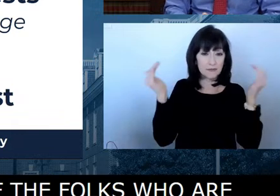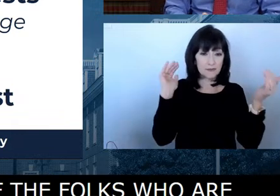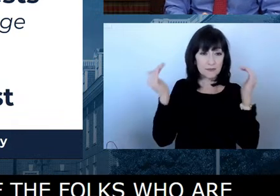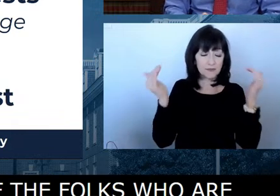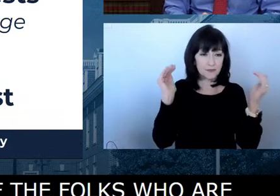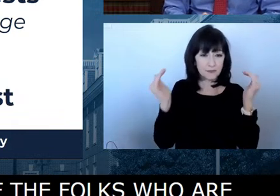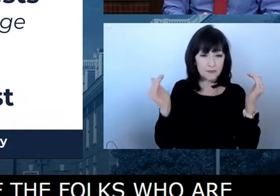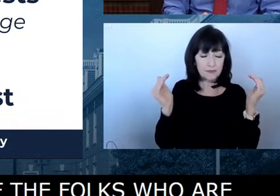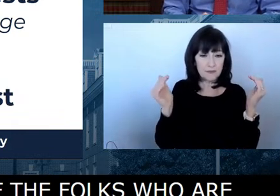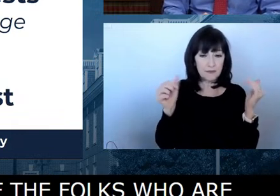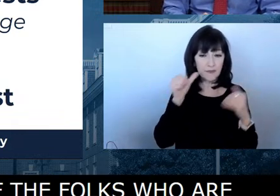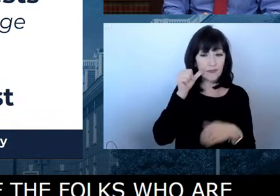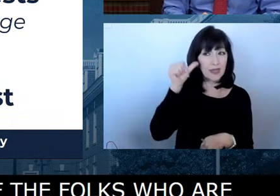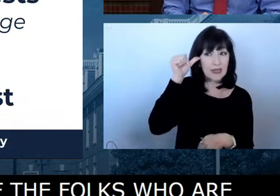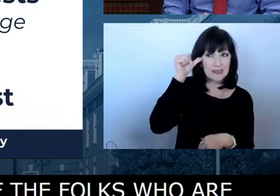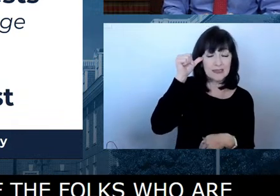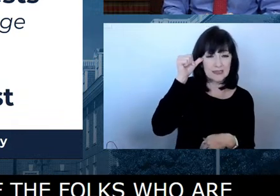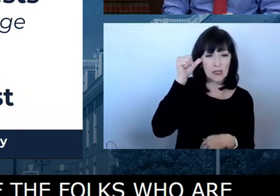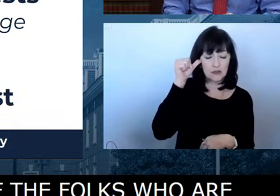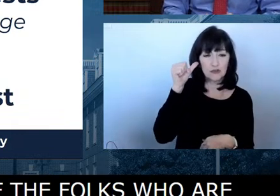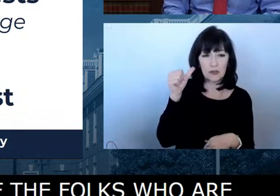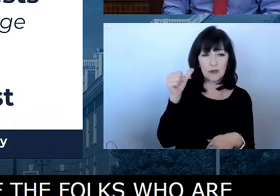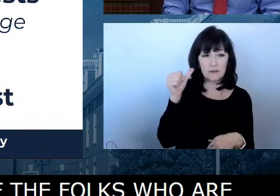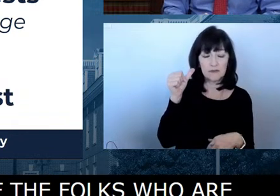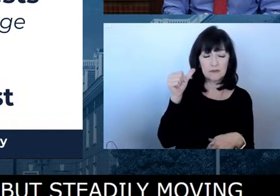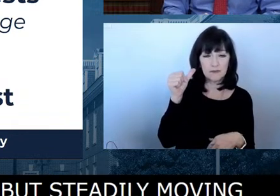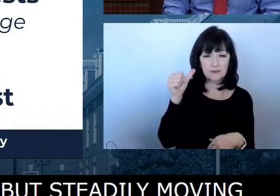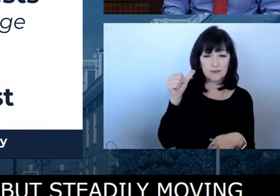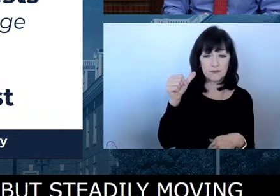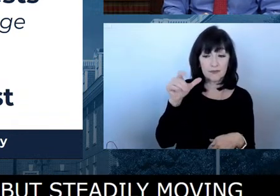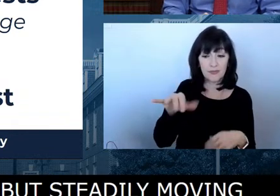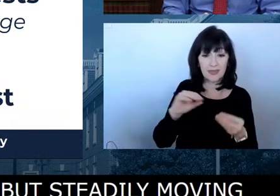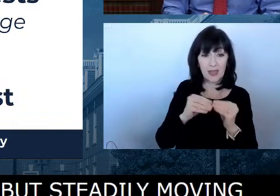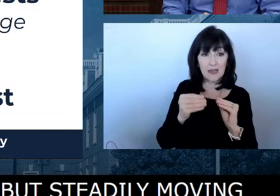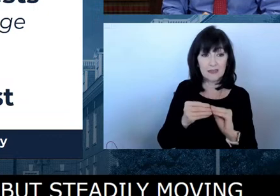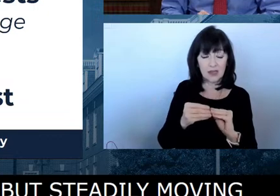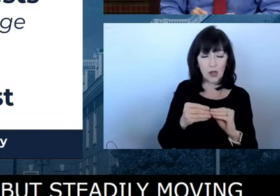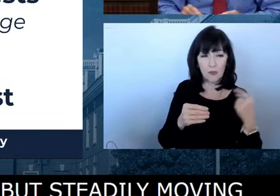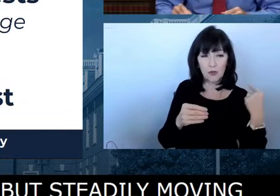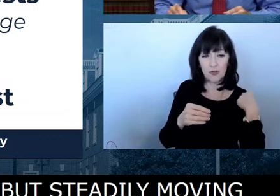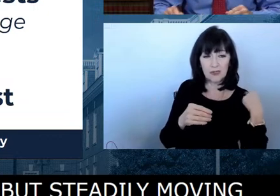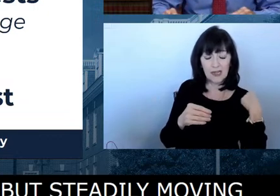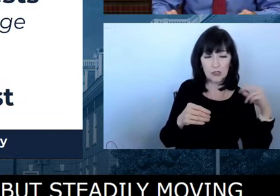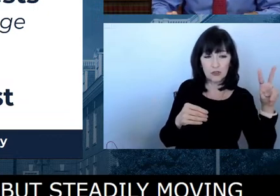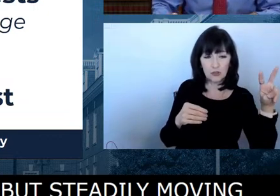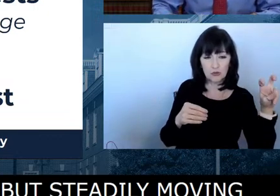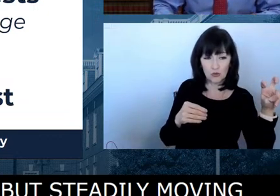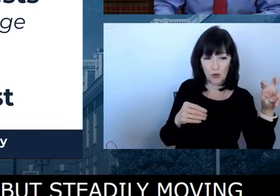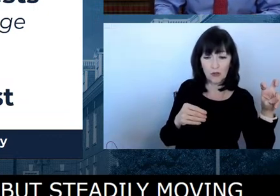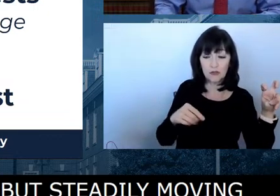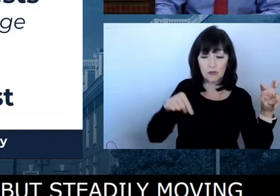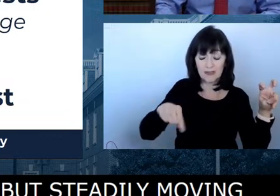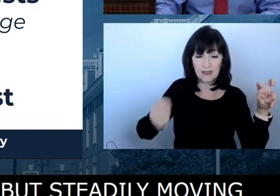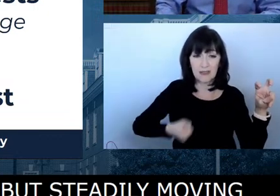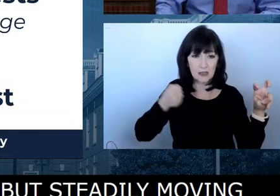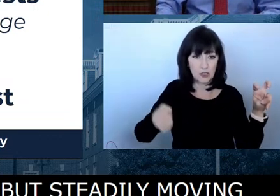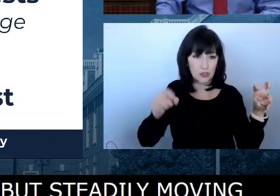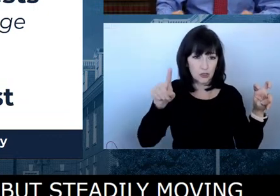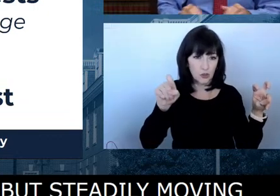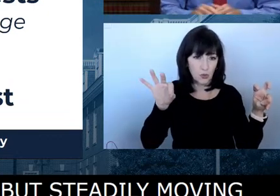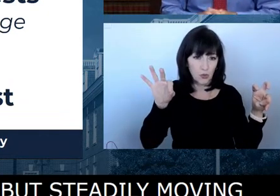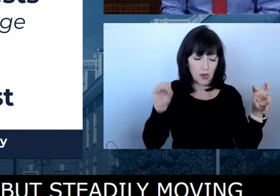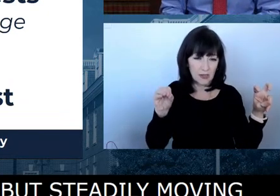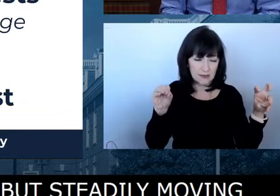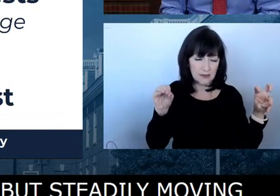yesterday last year, 200. So 190 compared to 200 last year. Sadly, we still lose